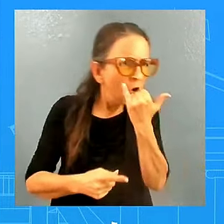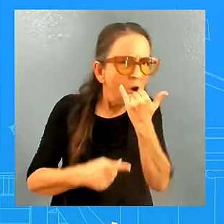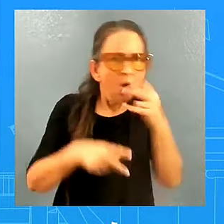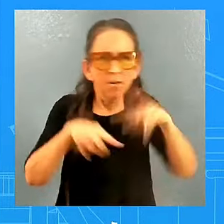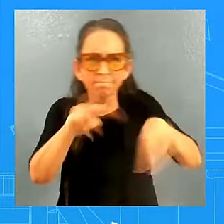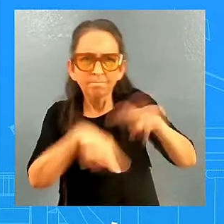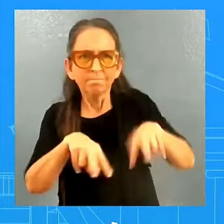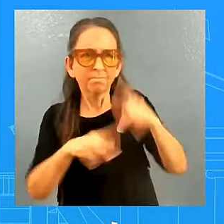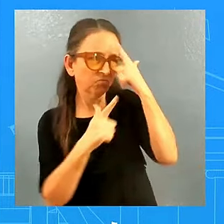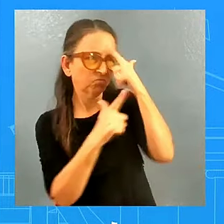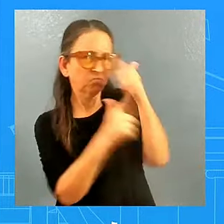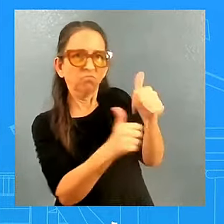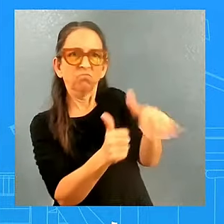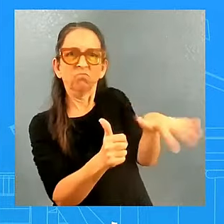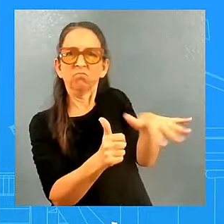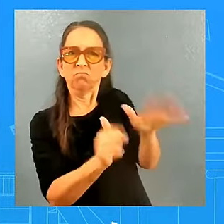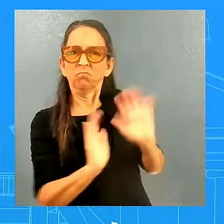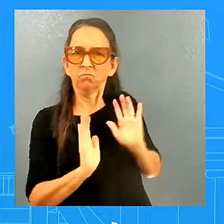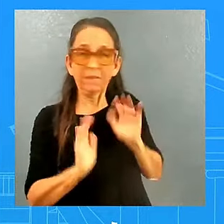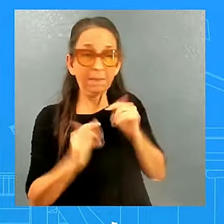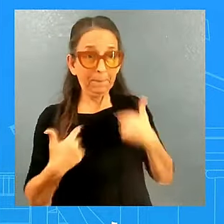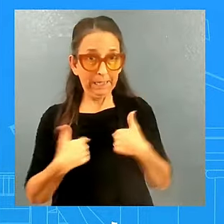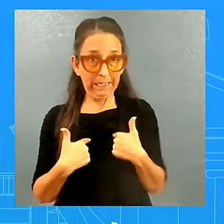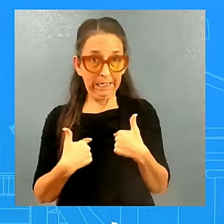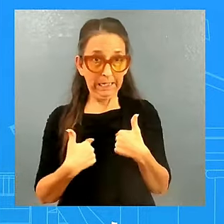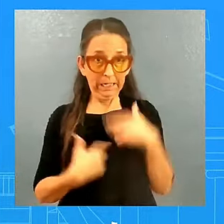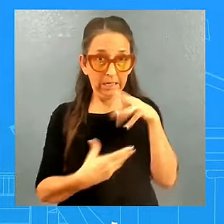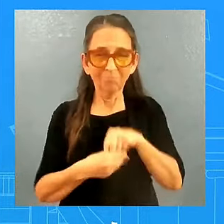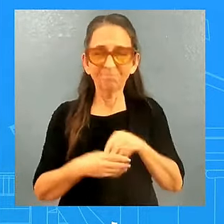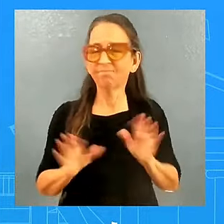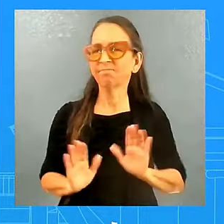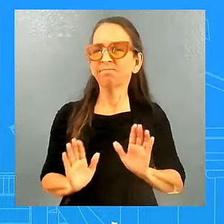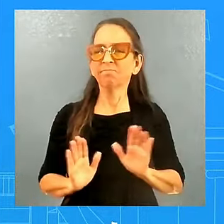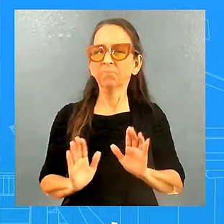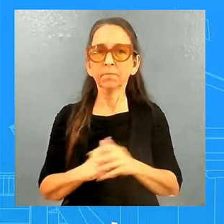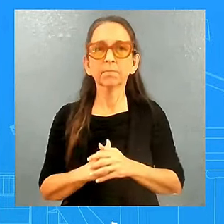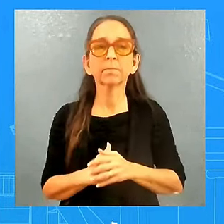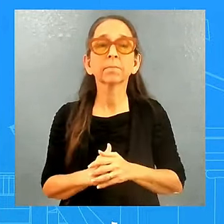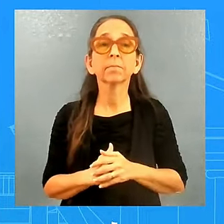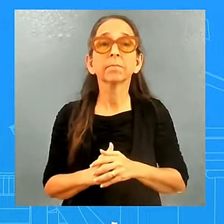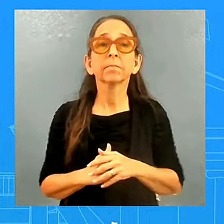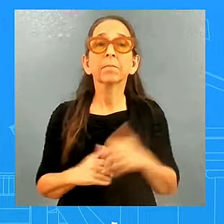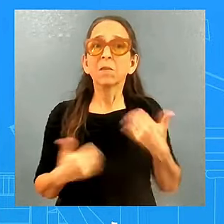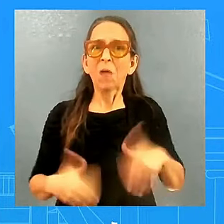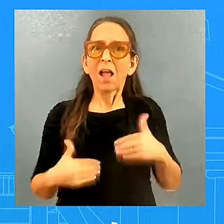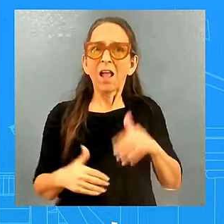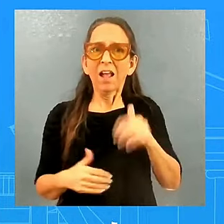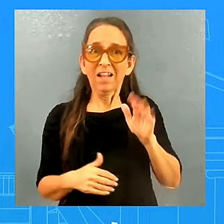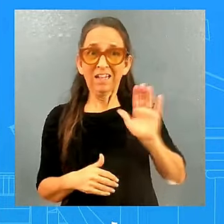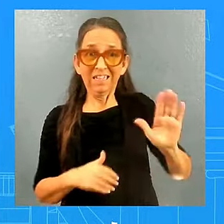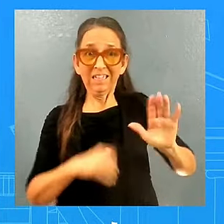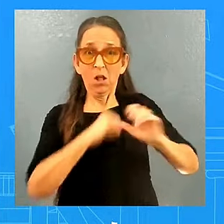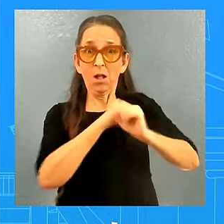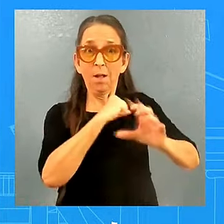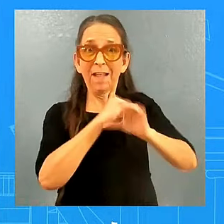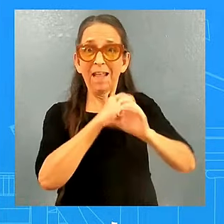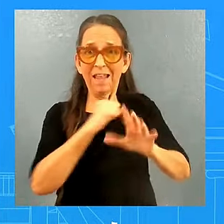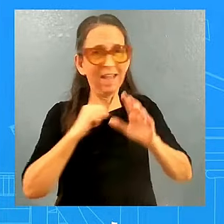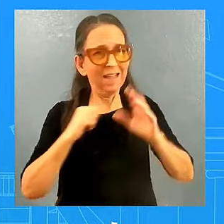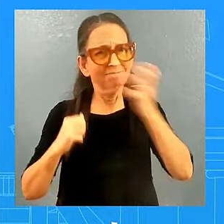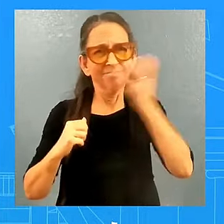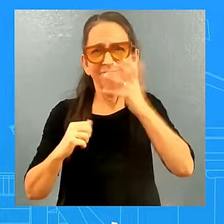deal with. But I would say she ran an impressive campaign. Some of you reported that. What she was able to do,